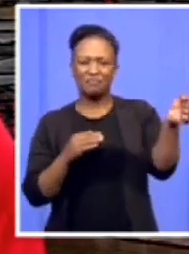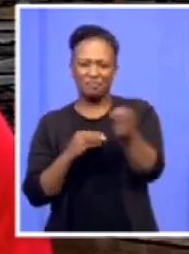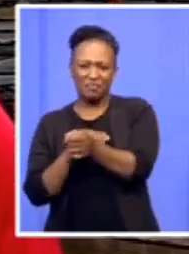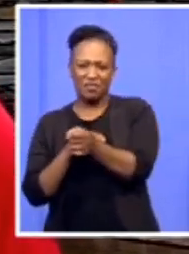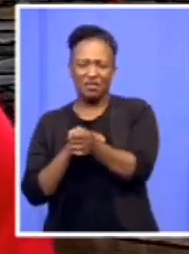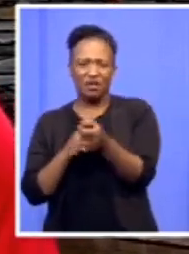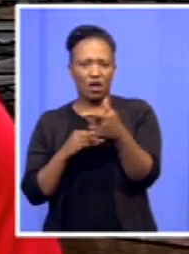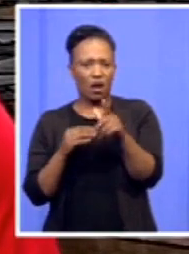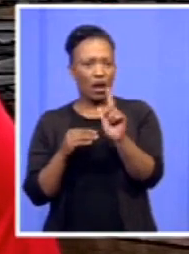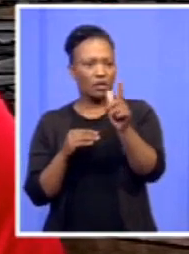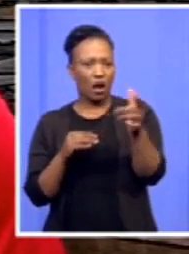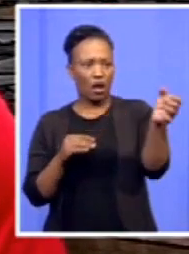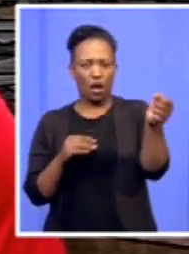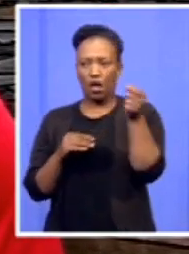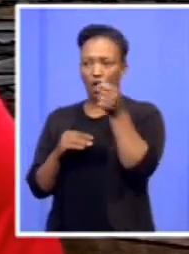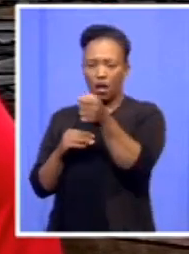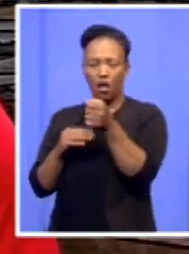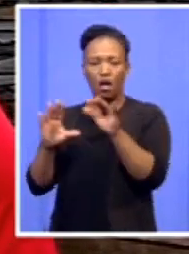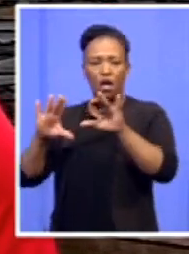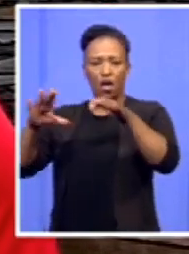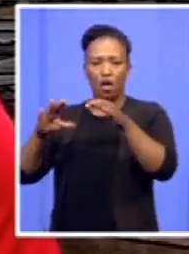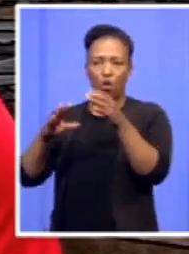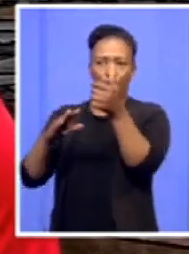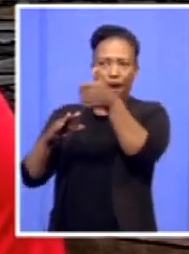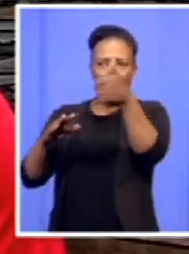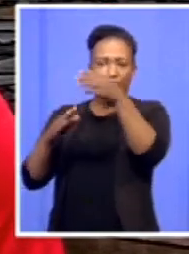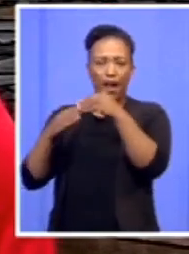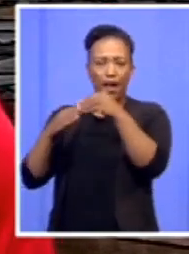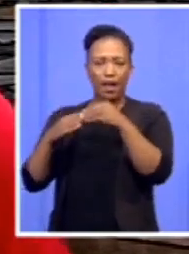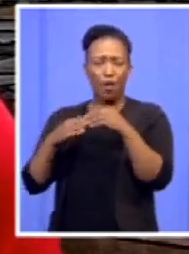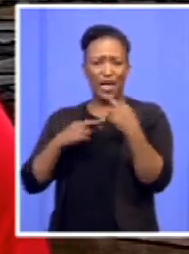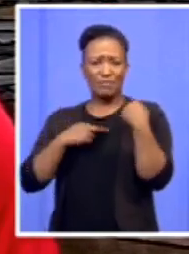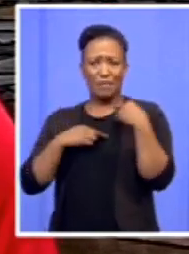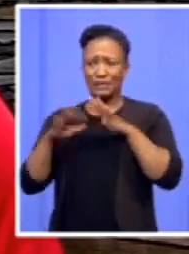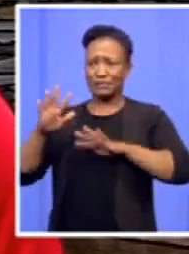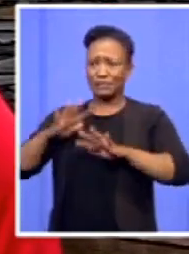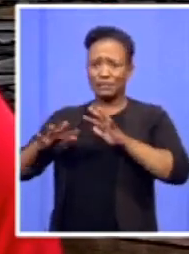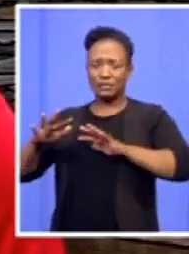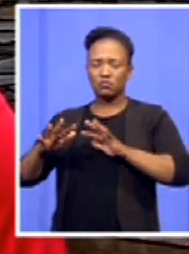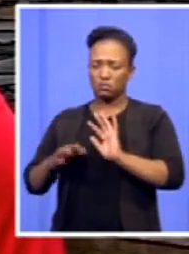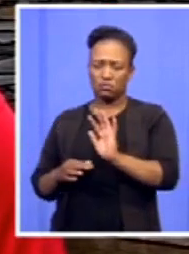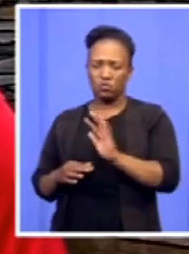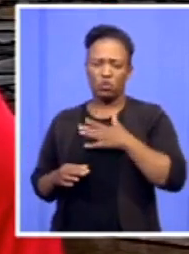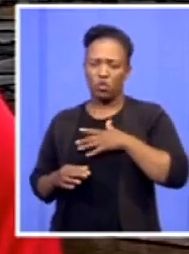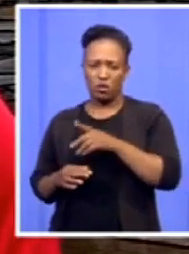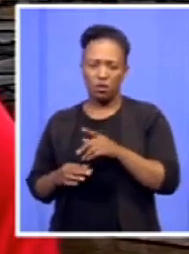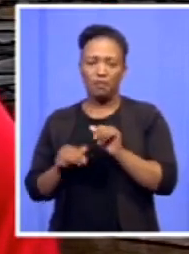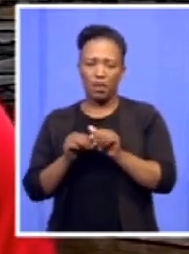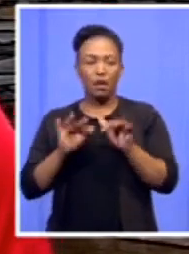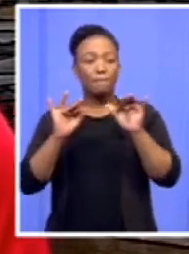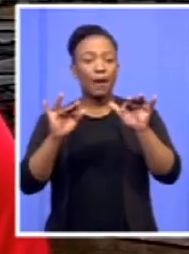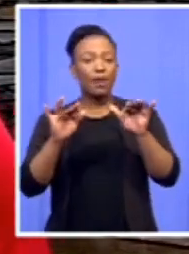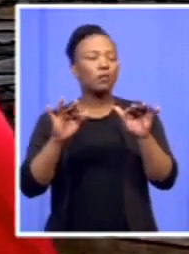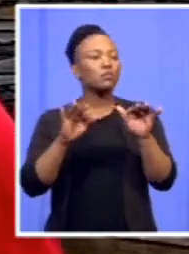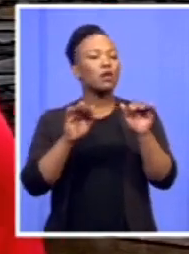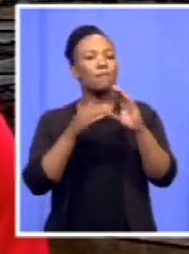realize that we've got so much responsibility. So we're going to do a public recruitment. Each and every member of the